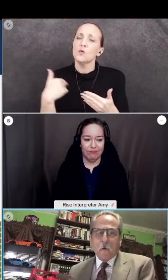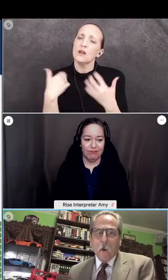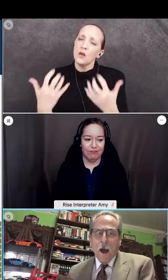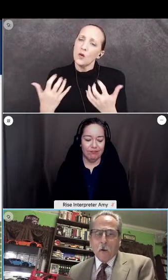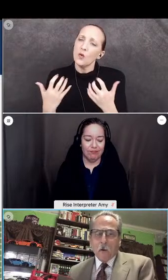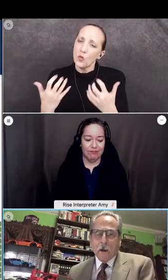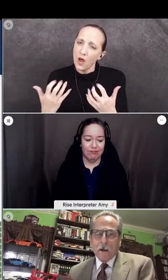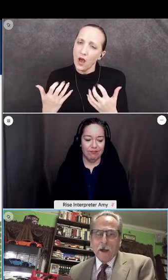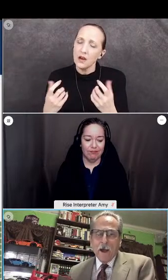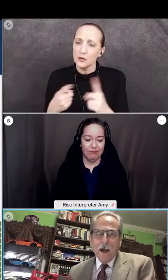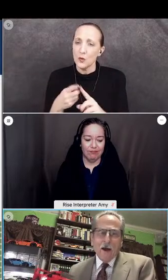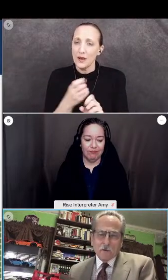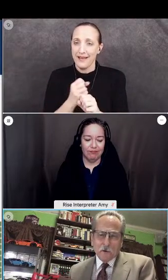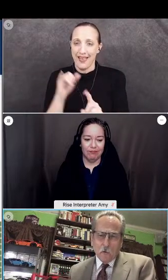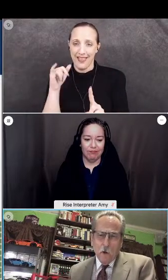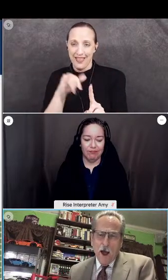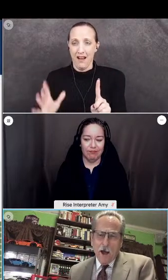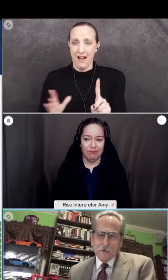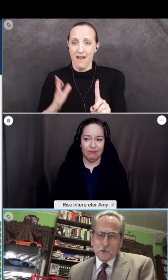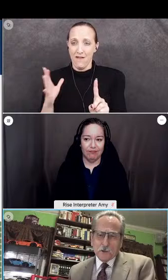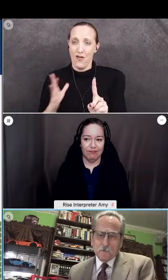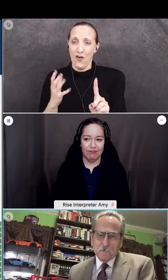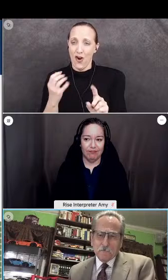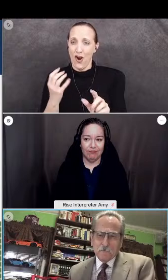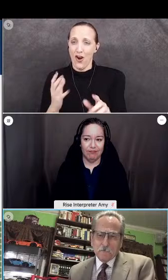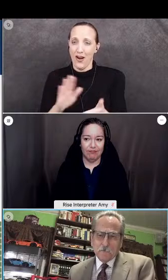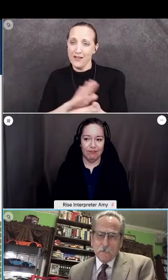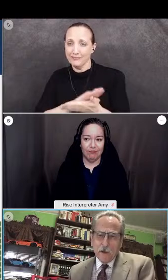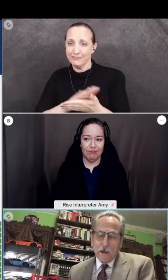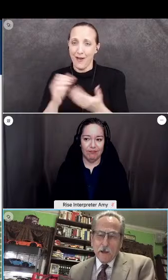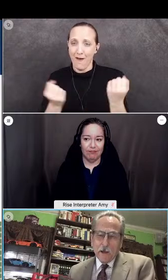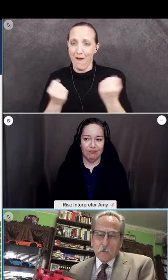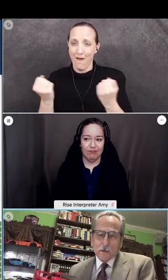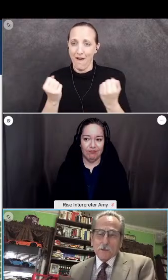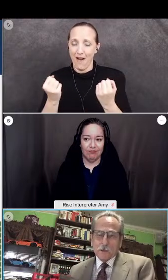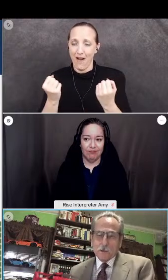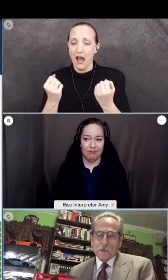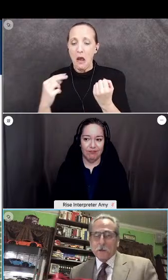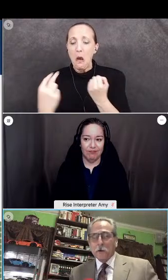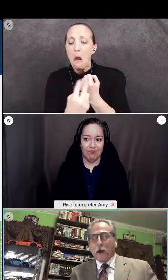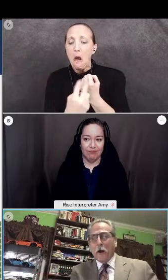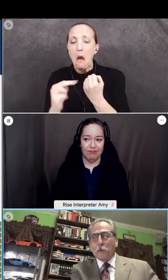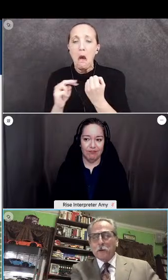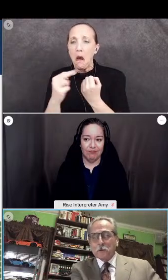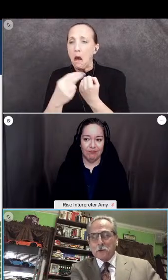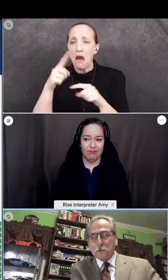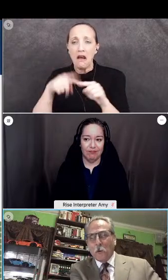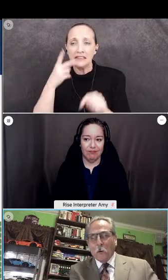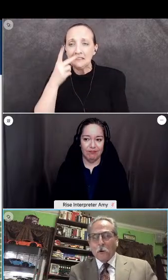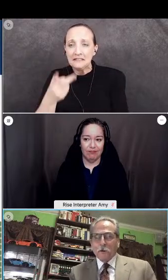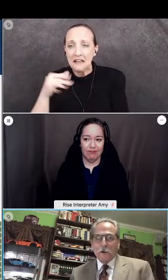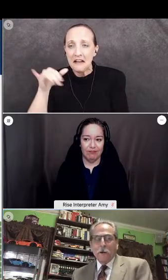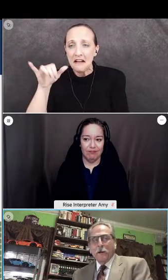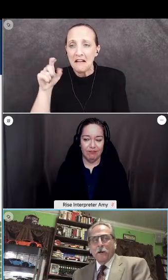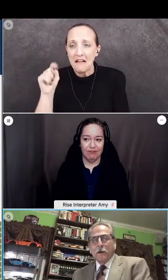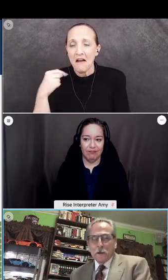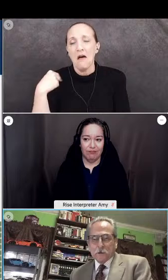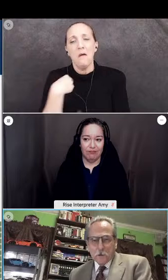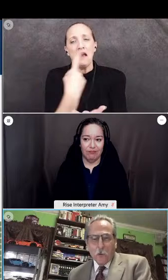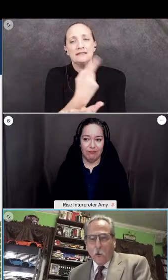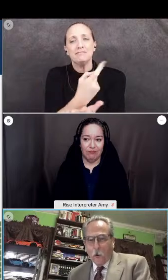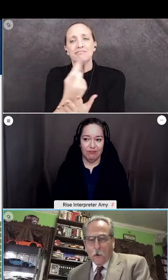the Ferrari out of the garage. And we solicit your help and your support